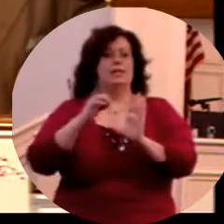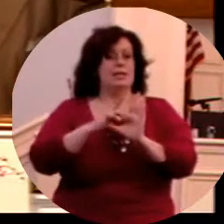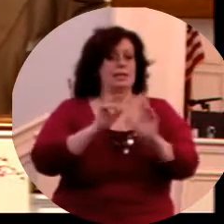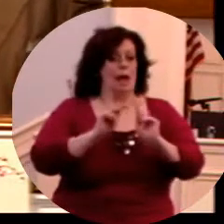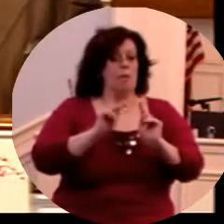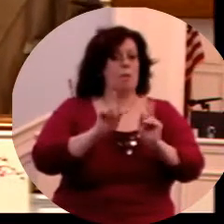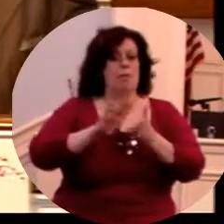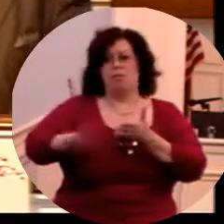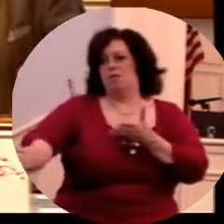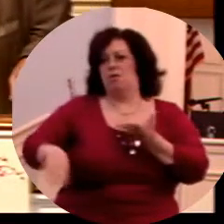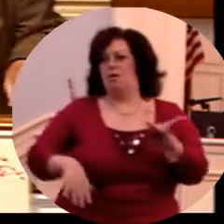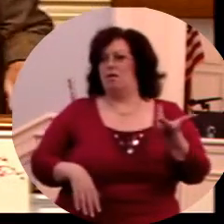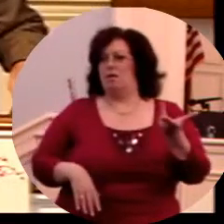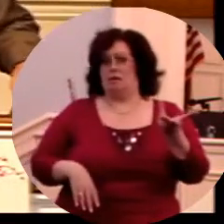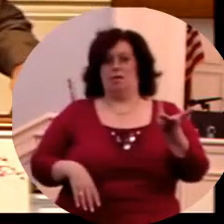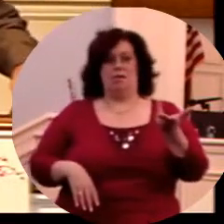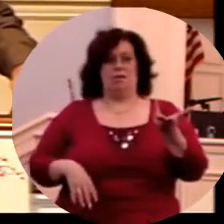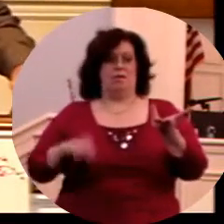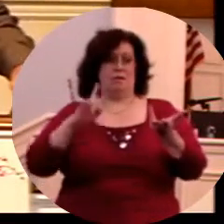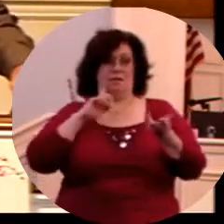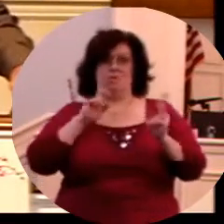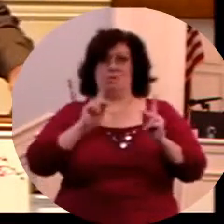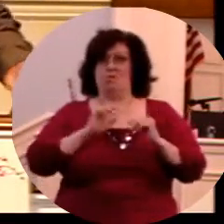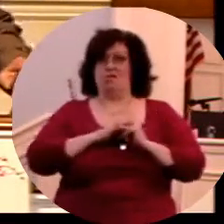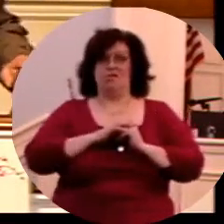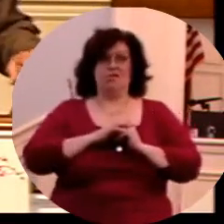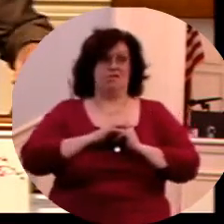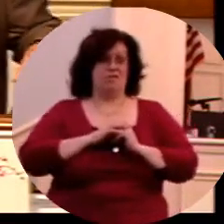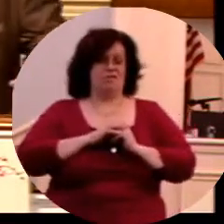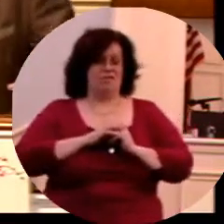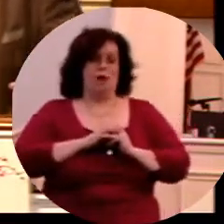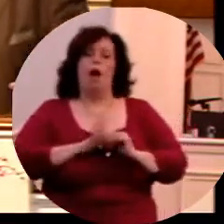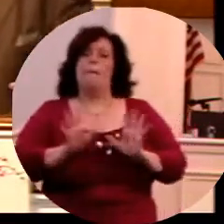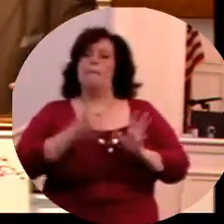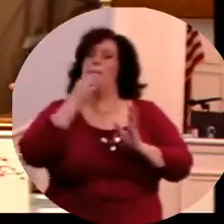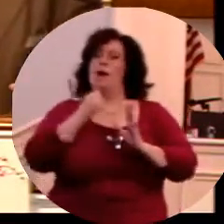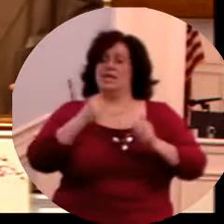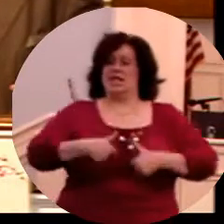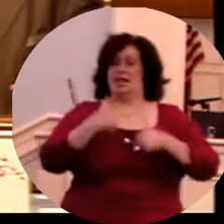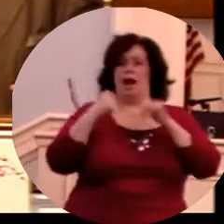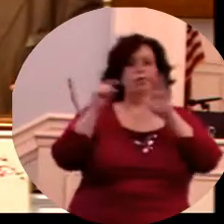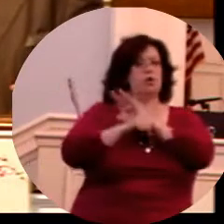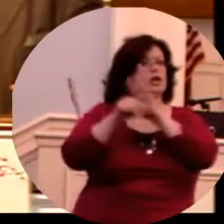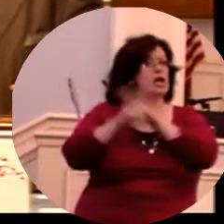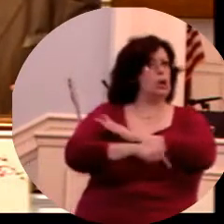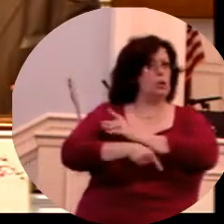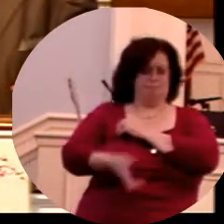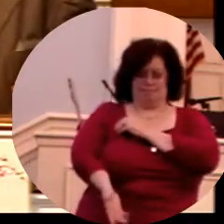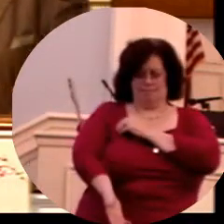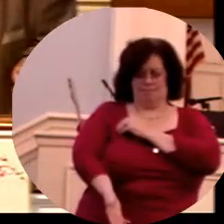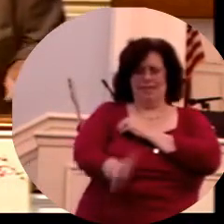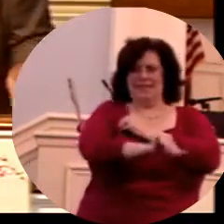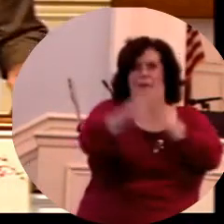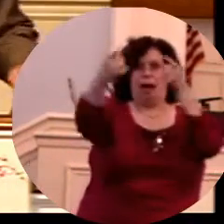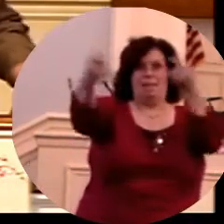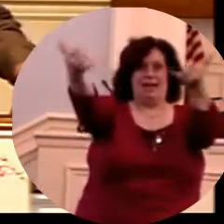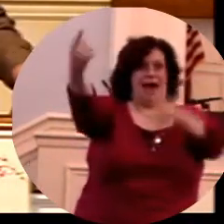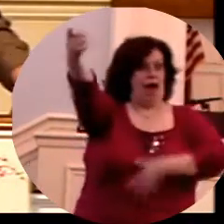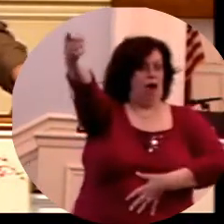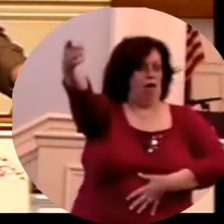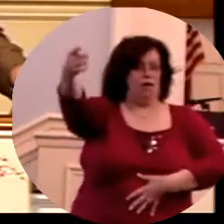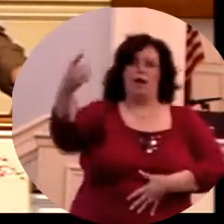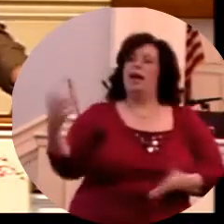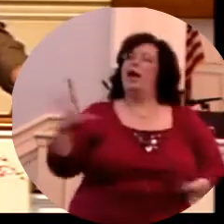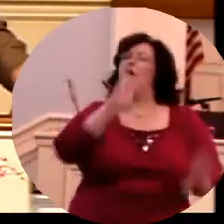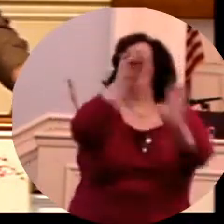And then, let me say, that precious lives were destroyed. And I believe that this is part